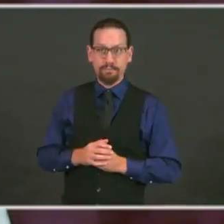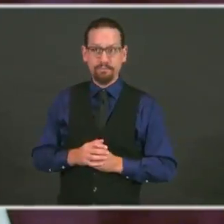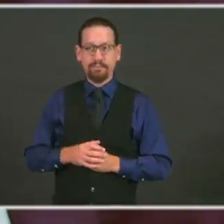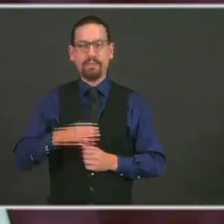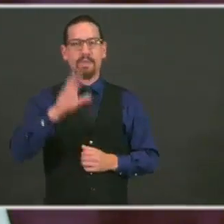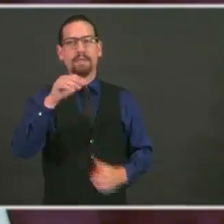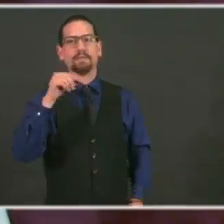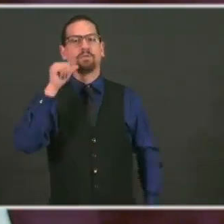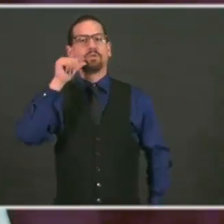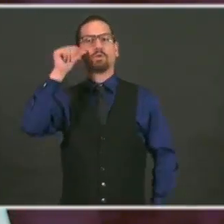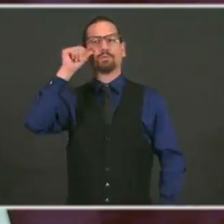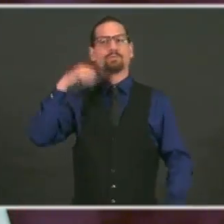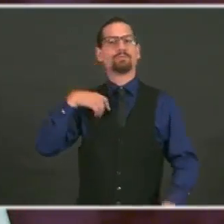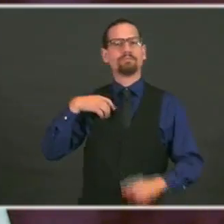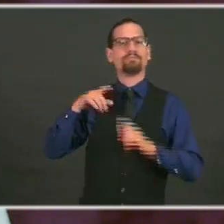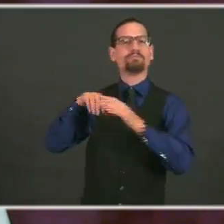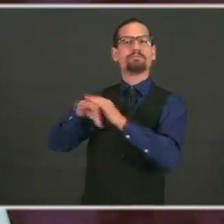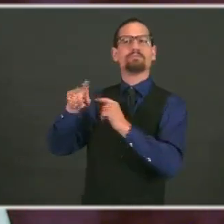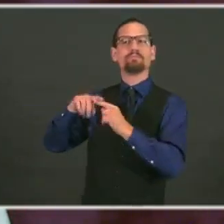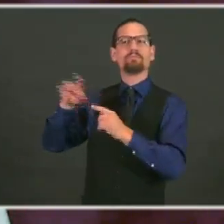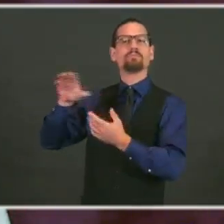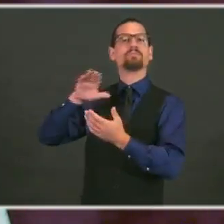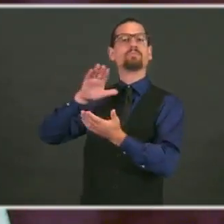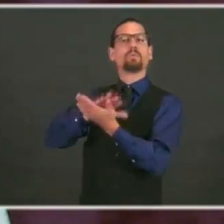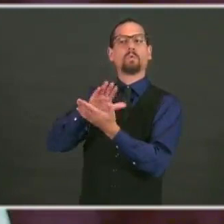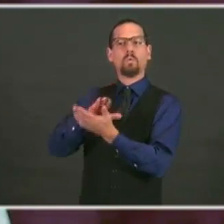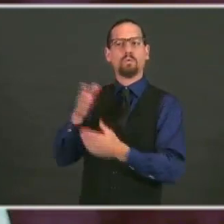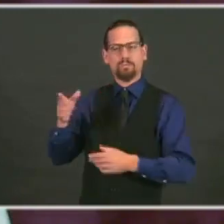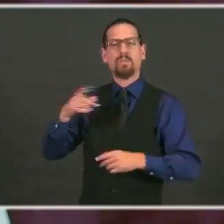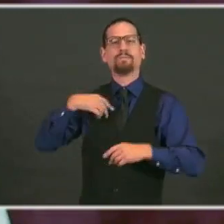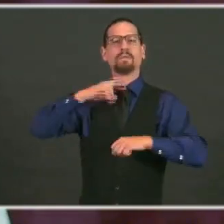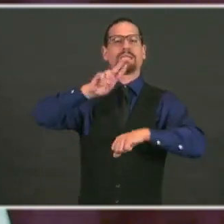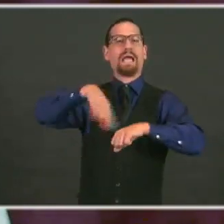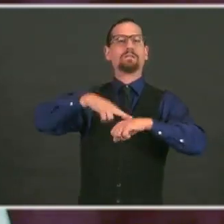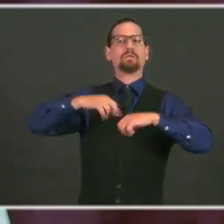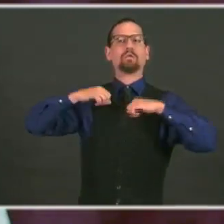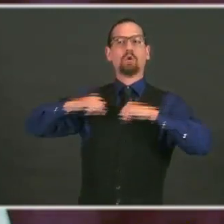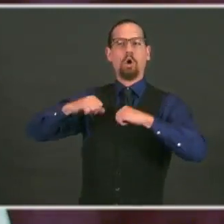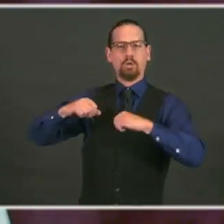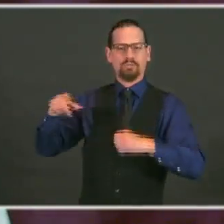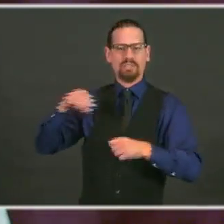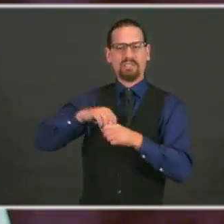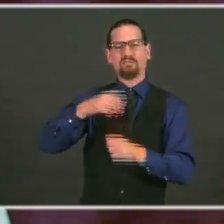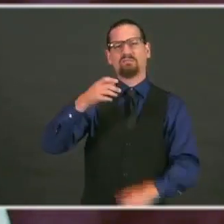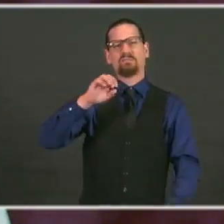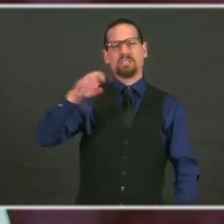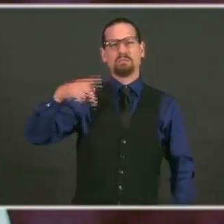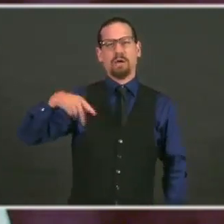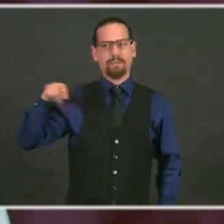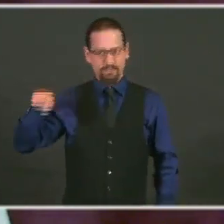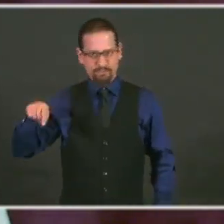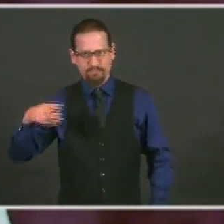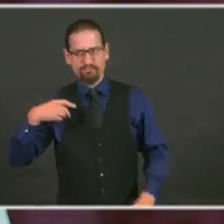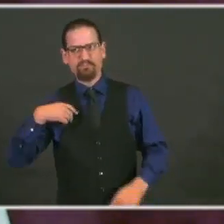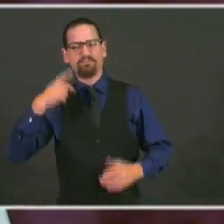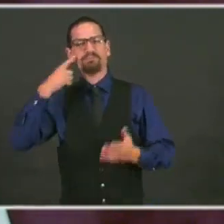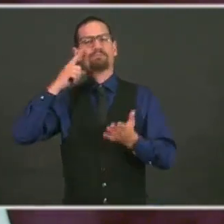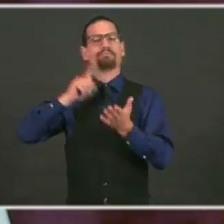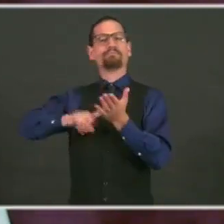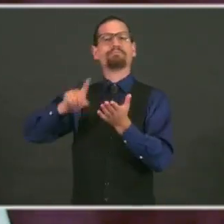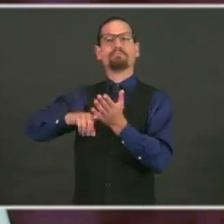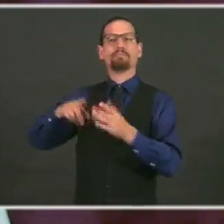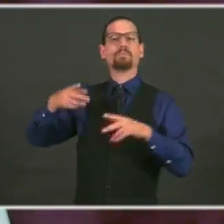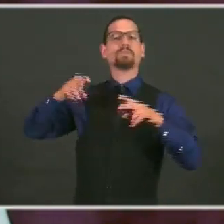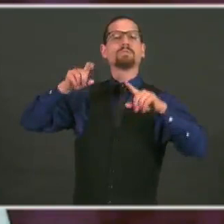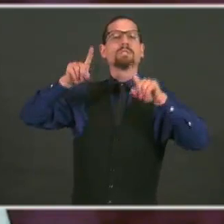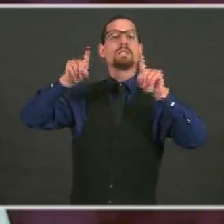helped us and their coordinating with us in East Providence. The testing site there, and I'm going to share